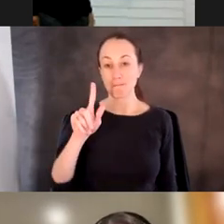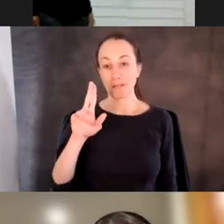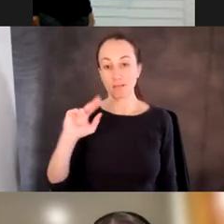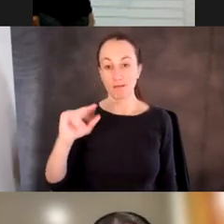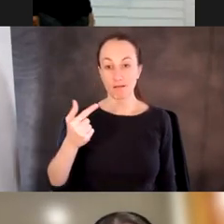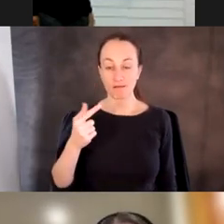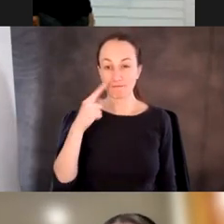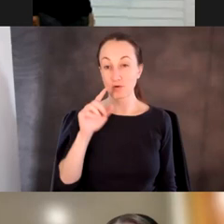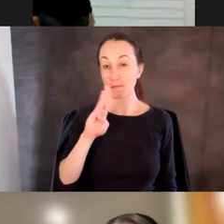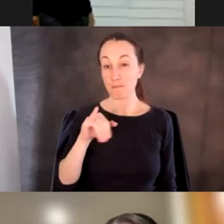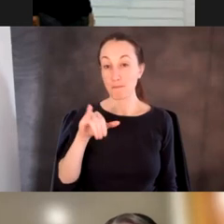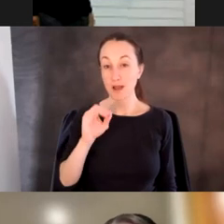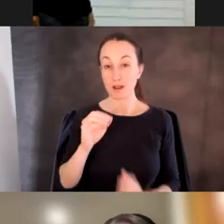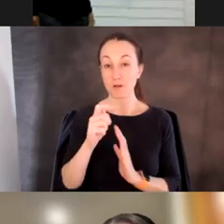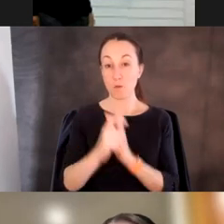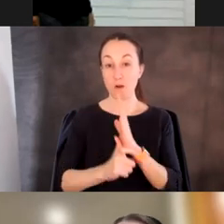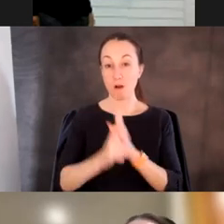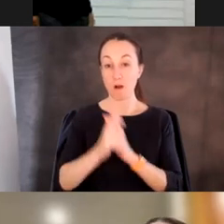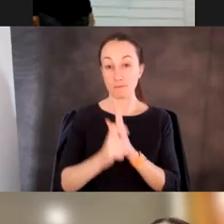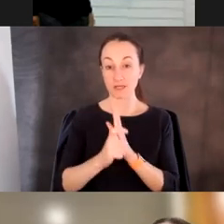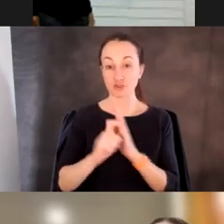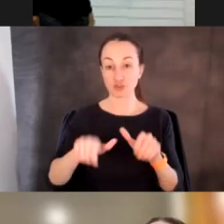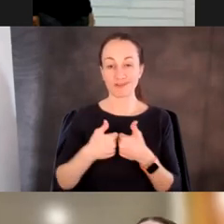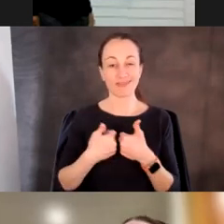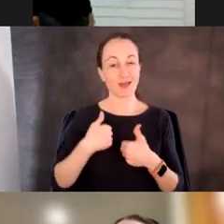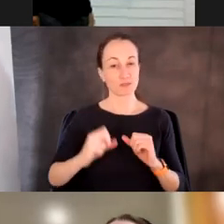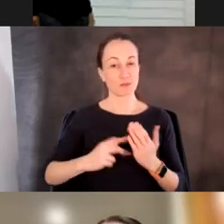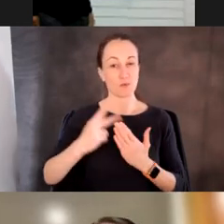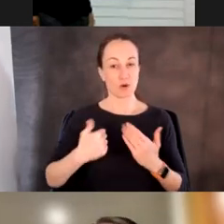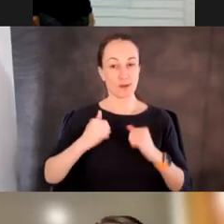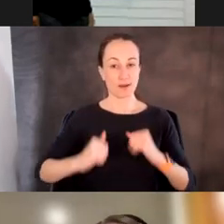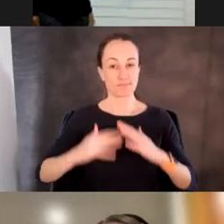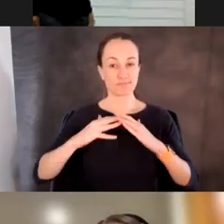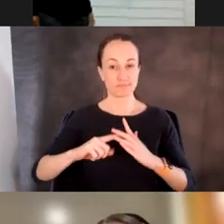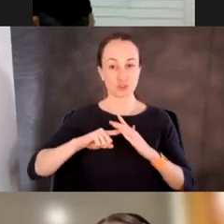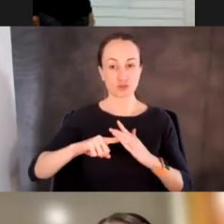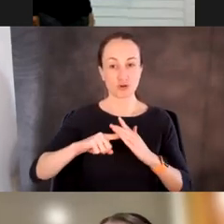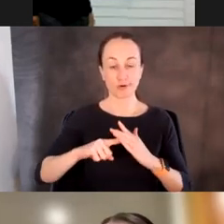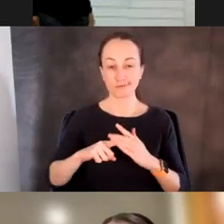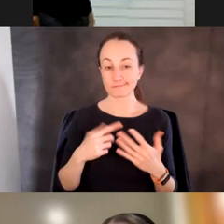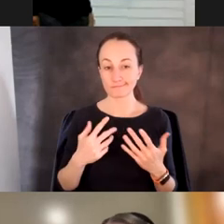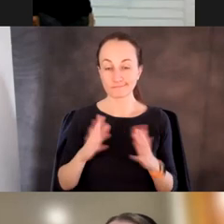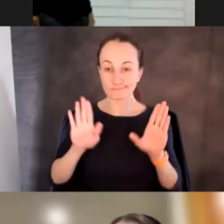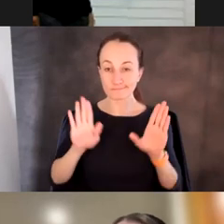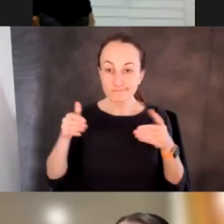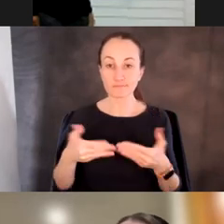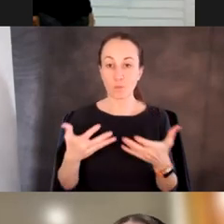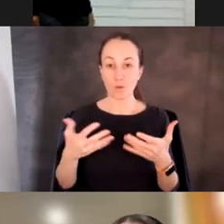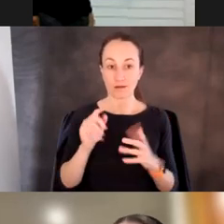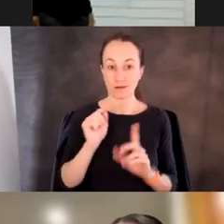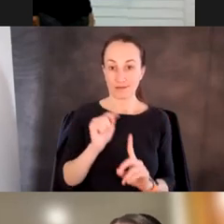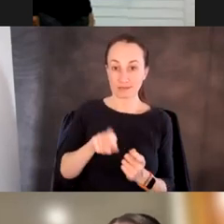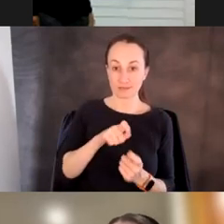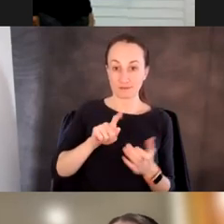bioautomation challenge, which is a, a program I started that's, uh, sort of focused on actually this